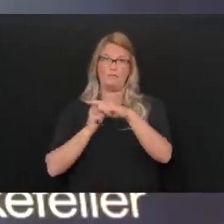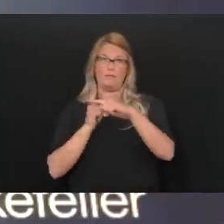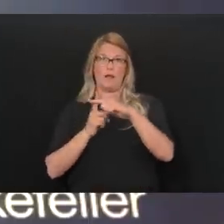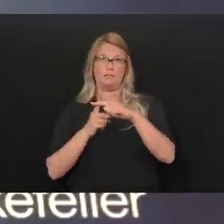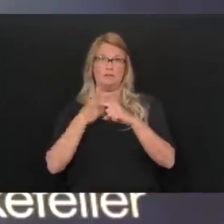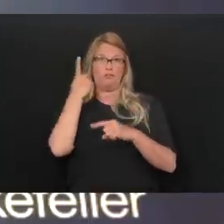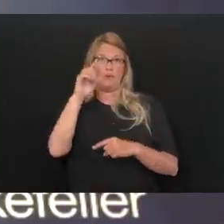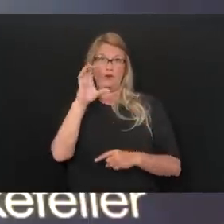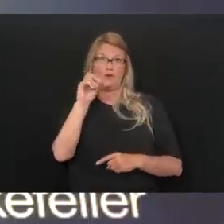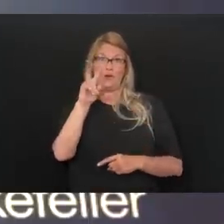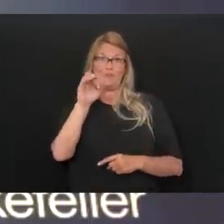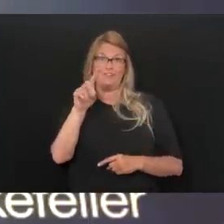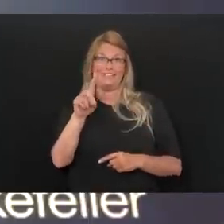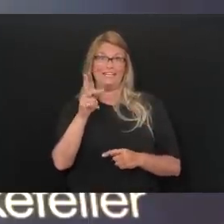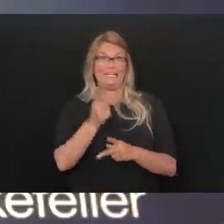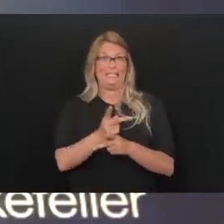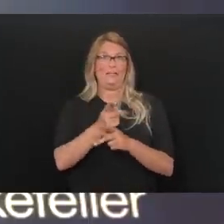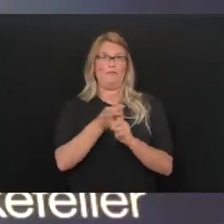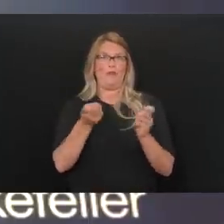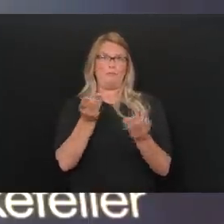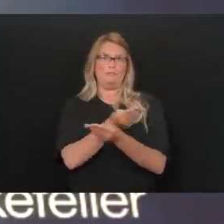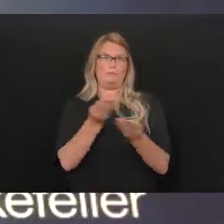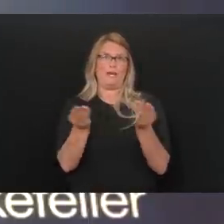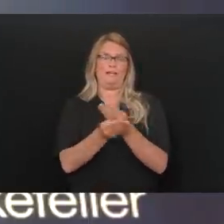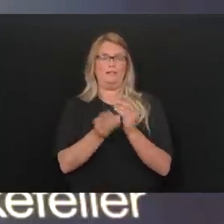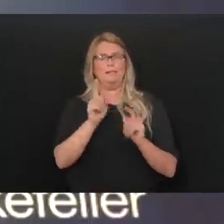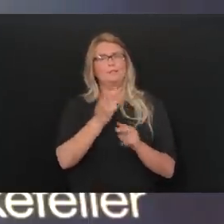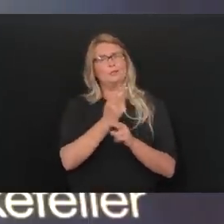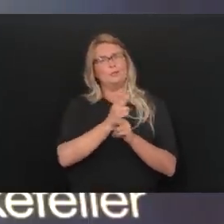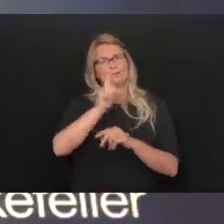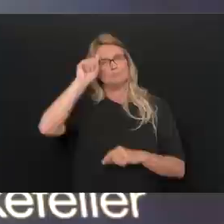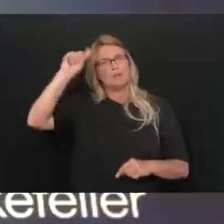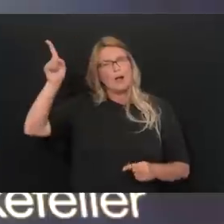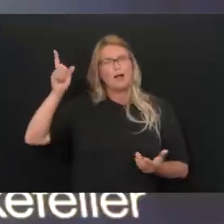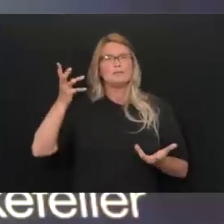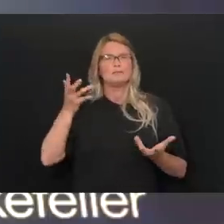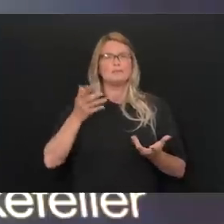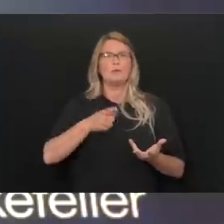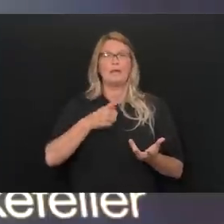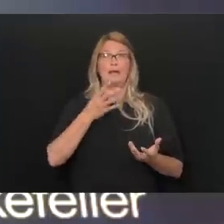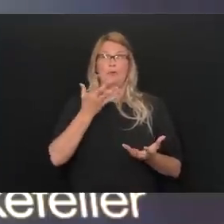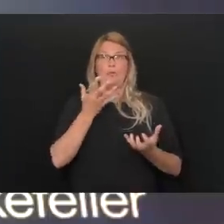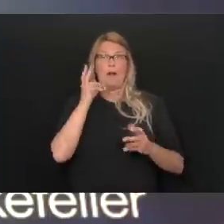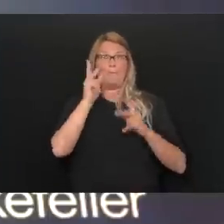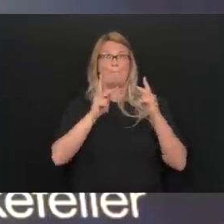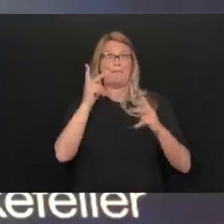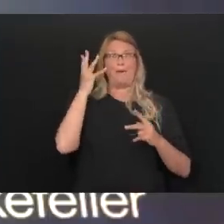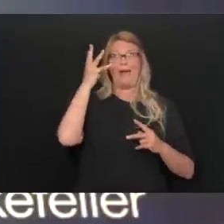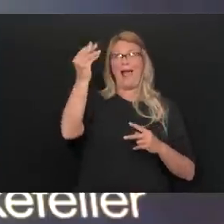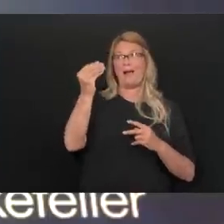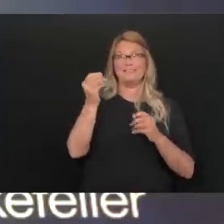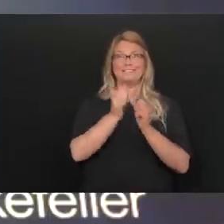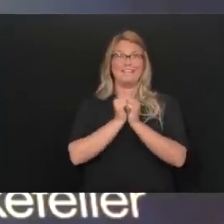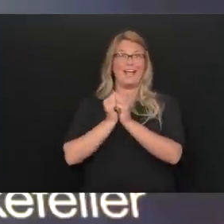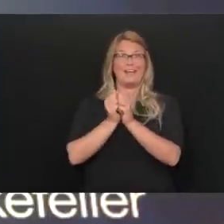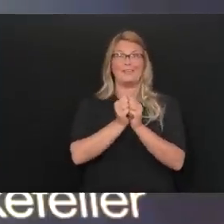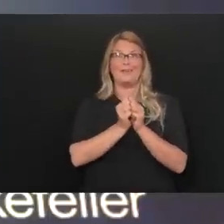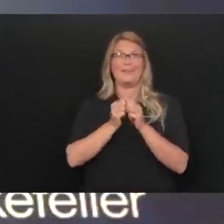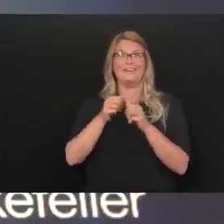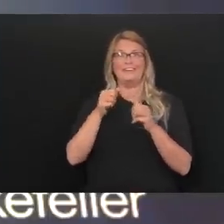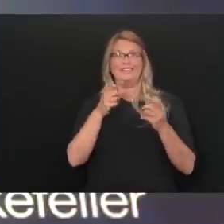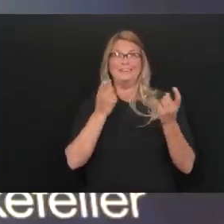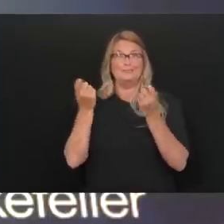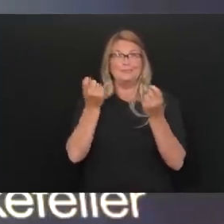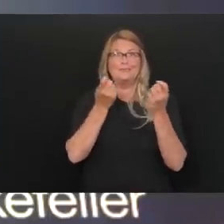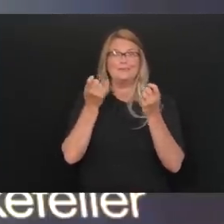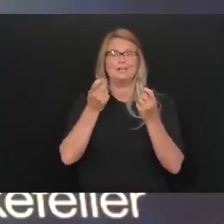COVID viral spread. So be smart. We love that people are getting back out together. And, and as we said, these